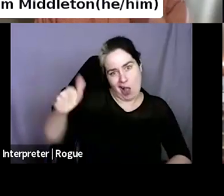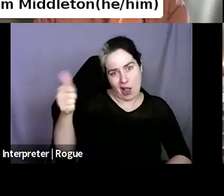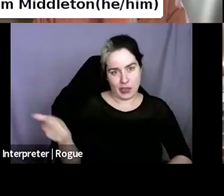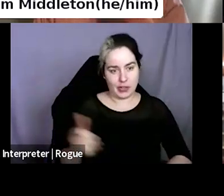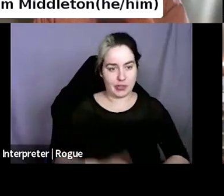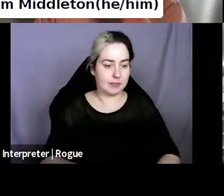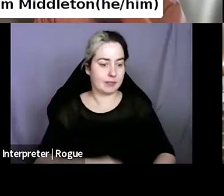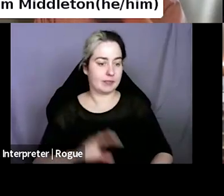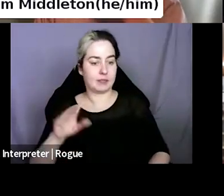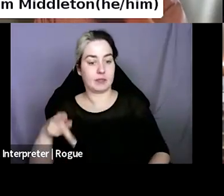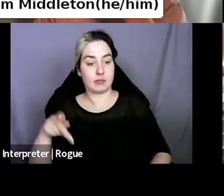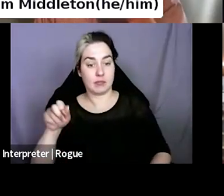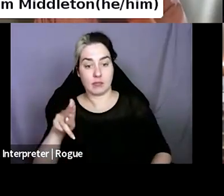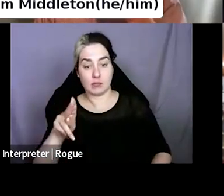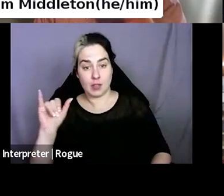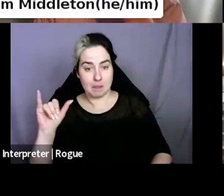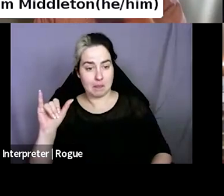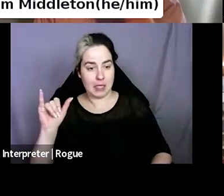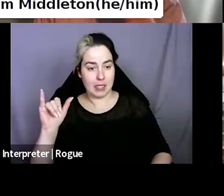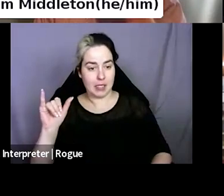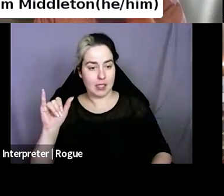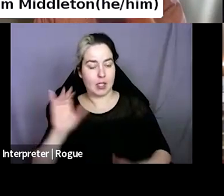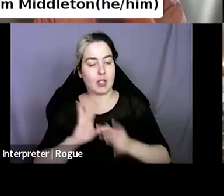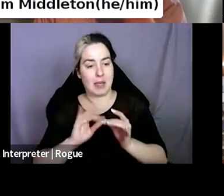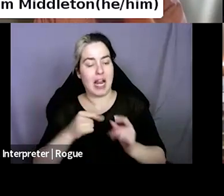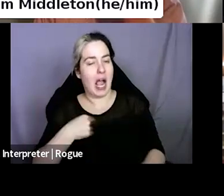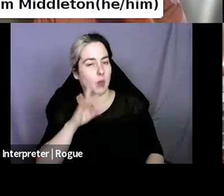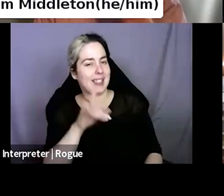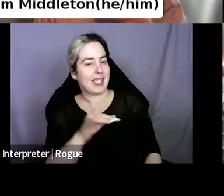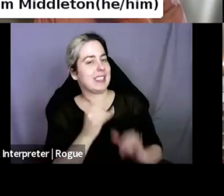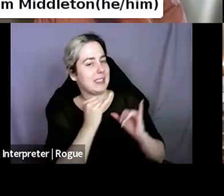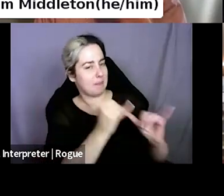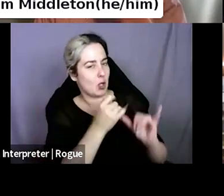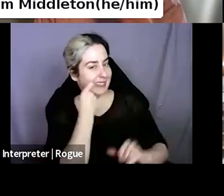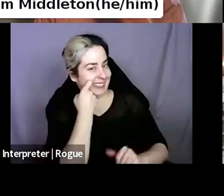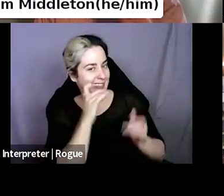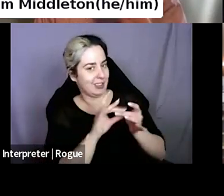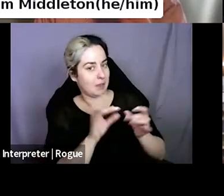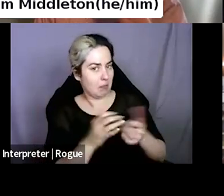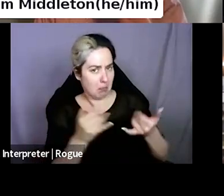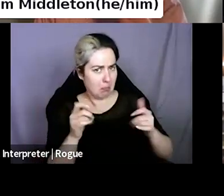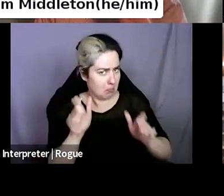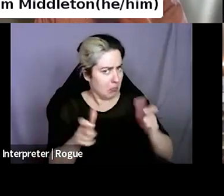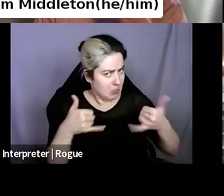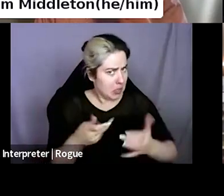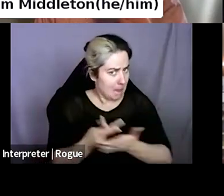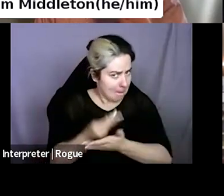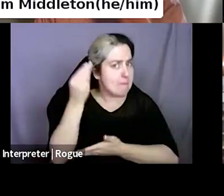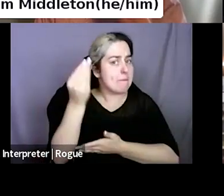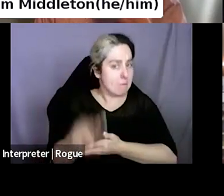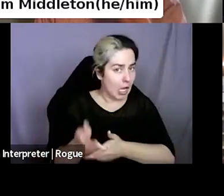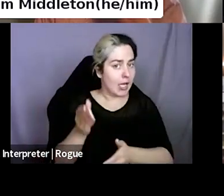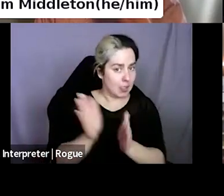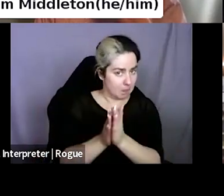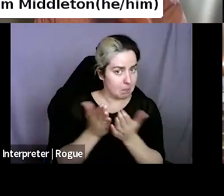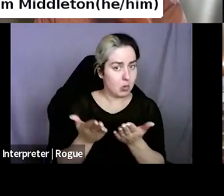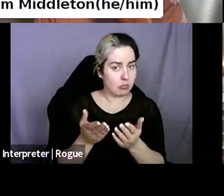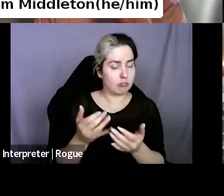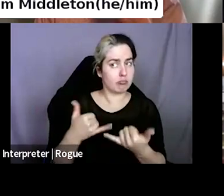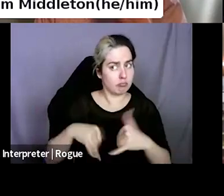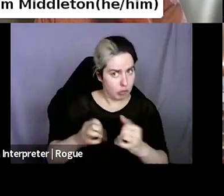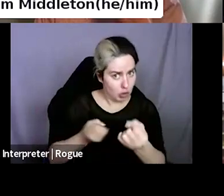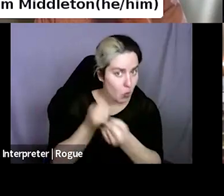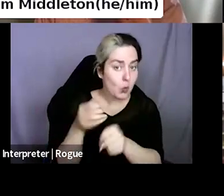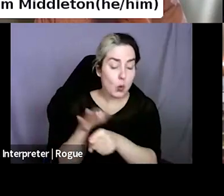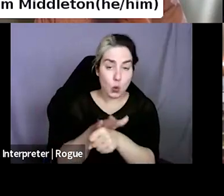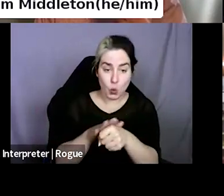Chandler in the, that people are still buying the books and they're still supporting local. What I find is